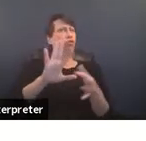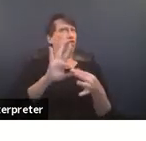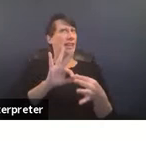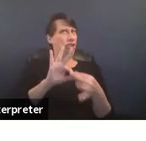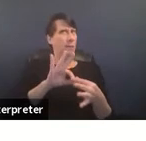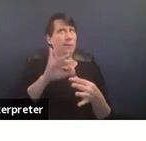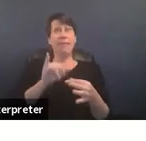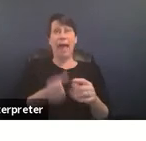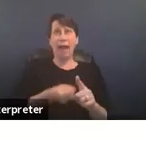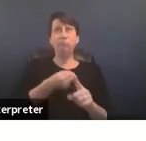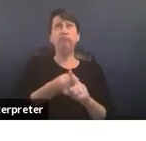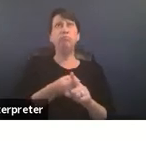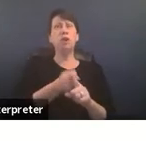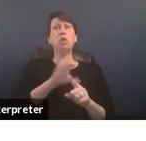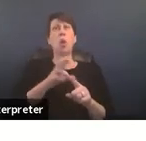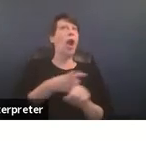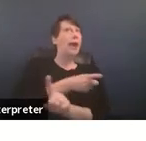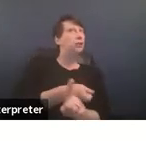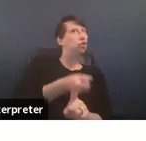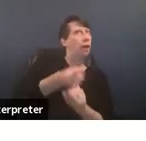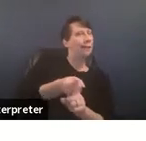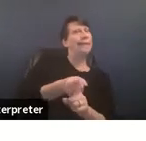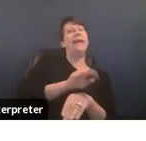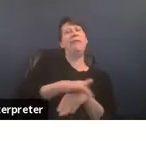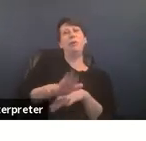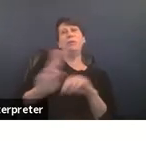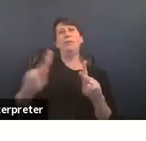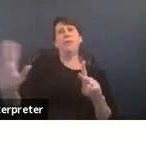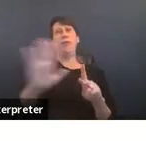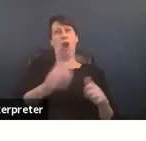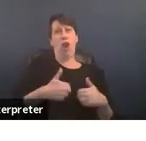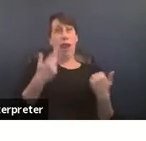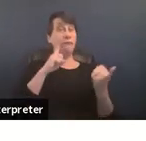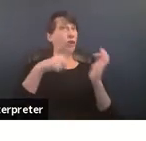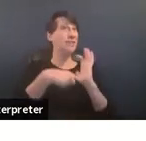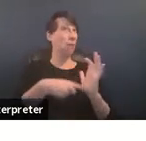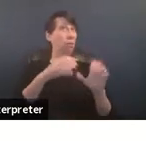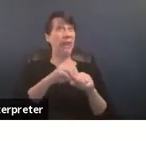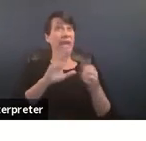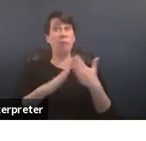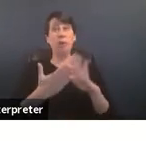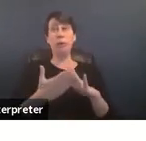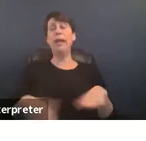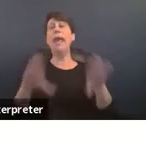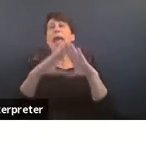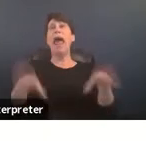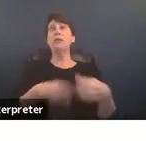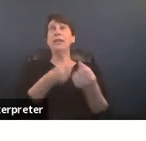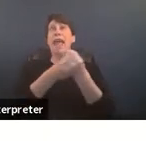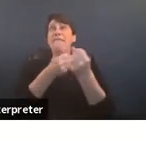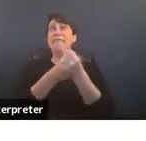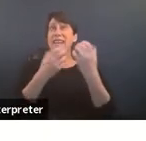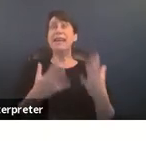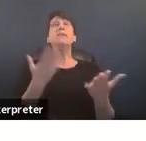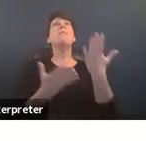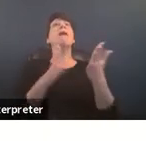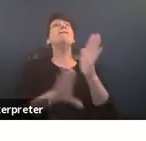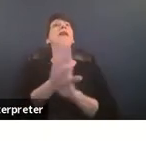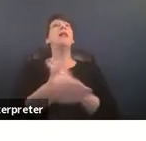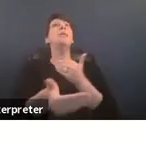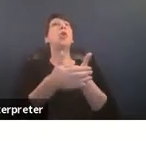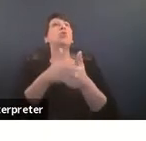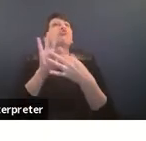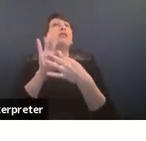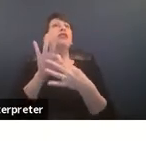um influence people's lives for example in a community um housing advocates may develop a close relationship